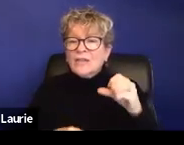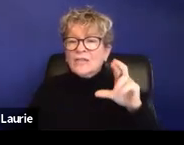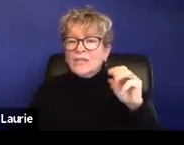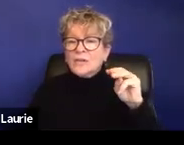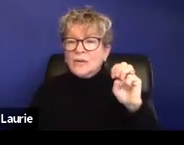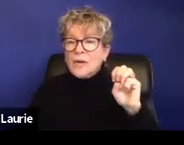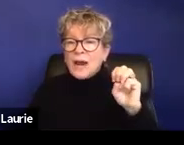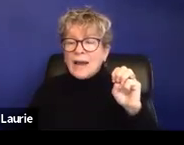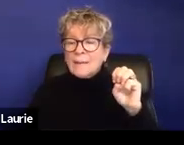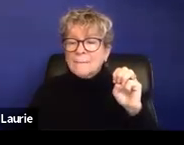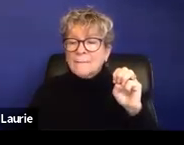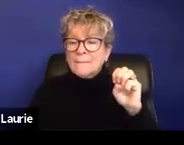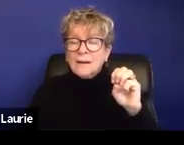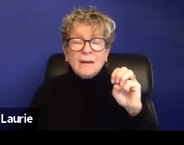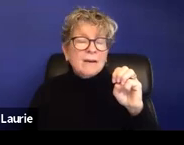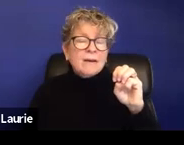Prezi. That's great.